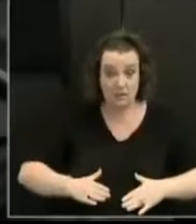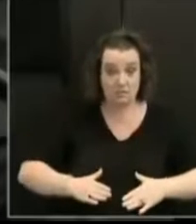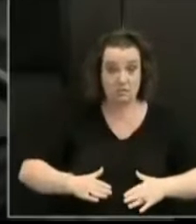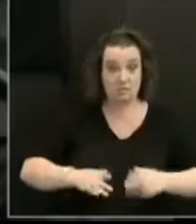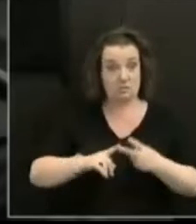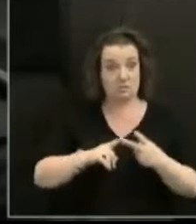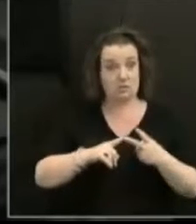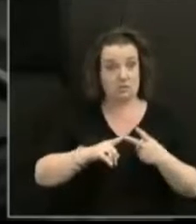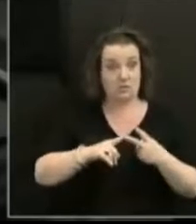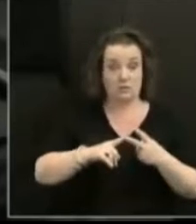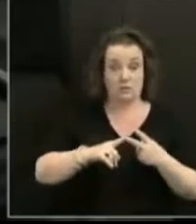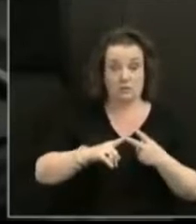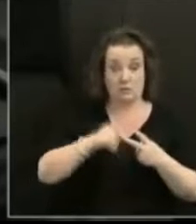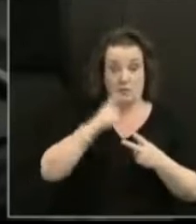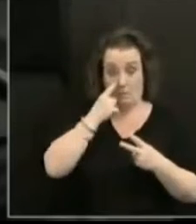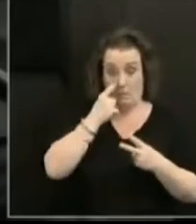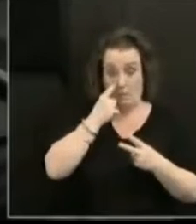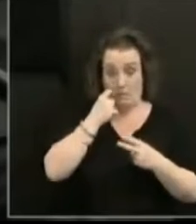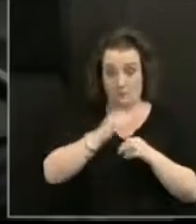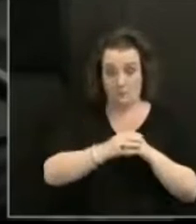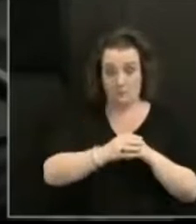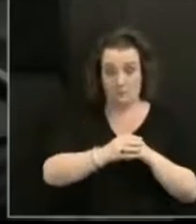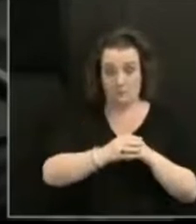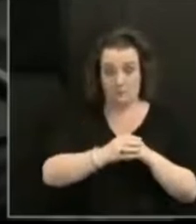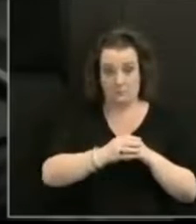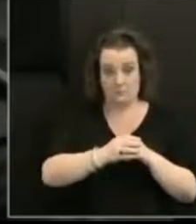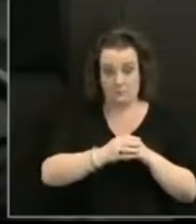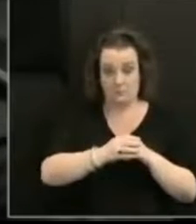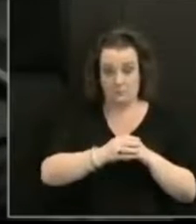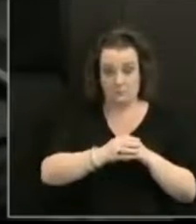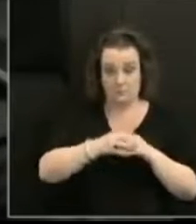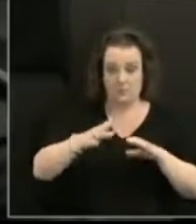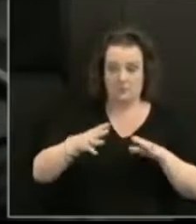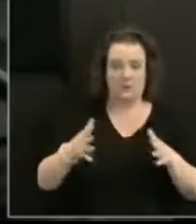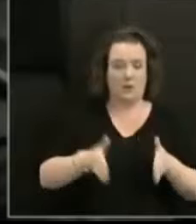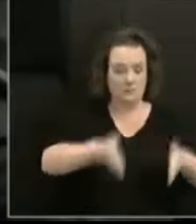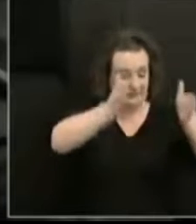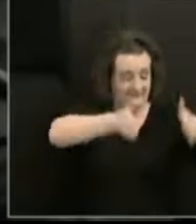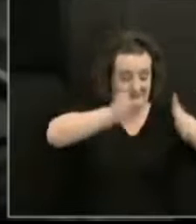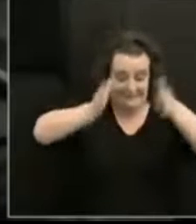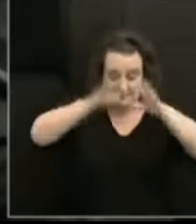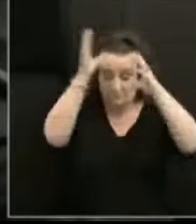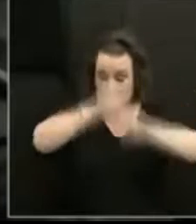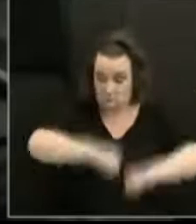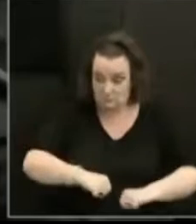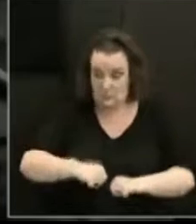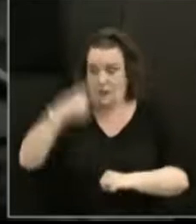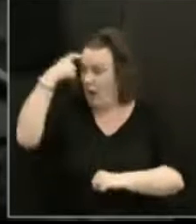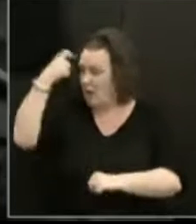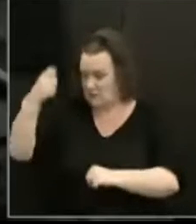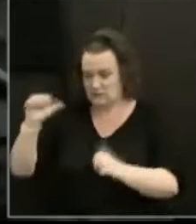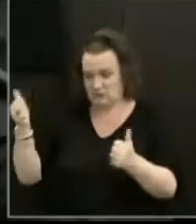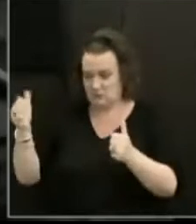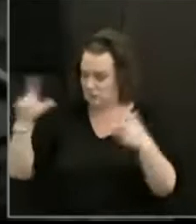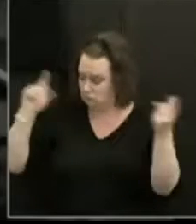conceptual walls that work to separate us and which devalue diversity and difference.